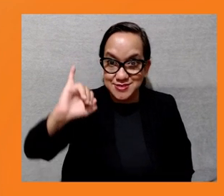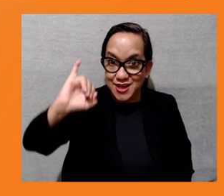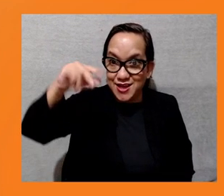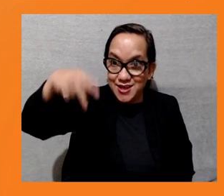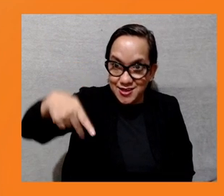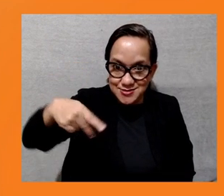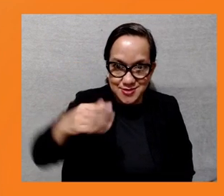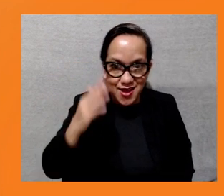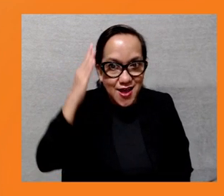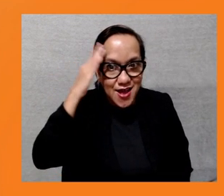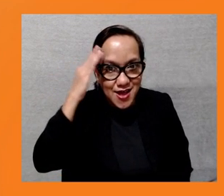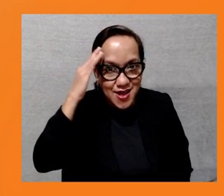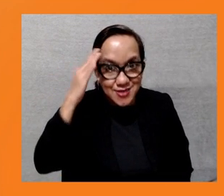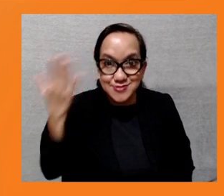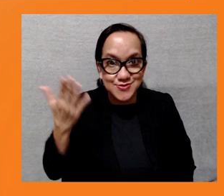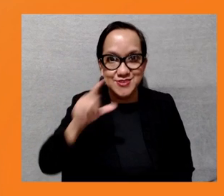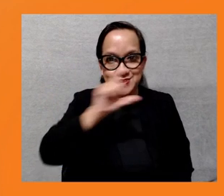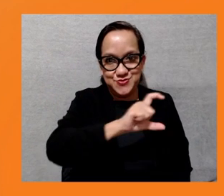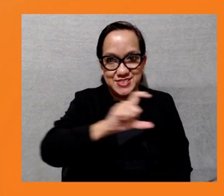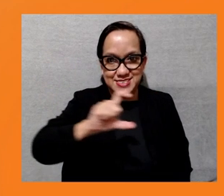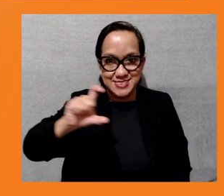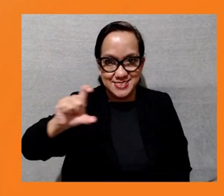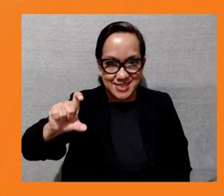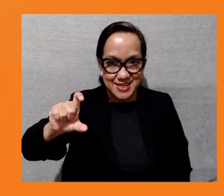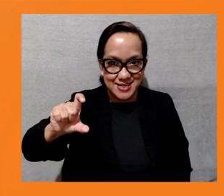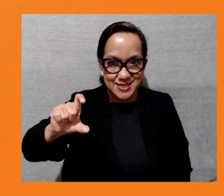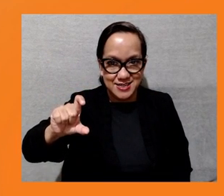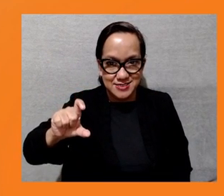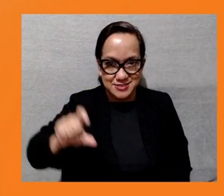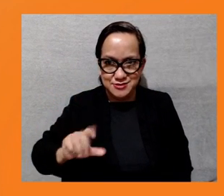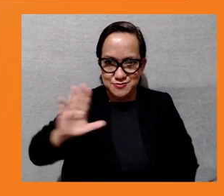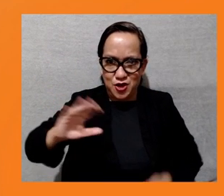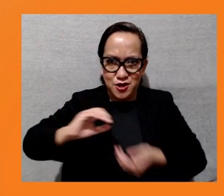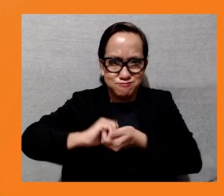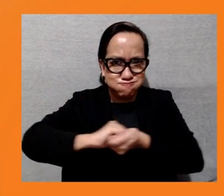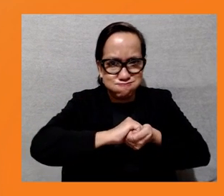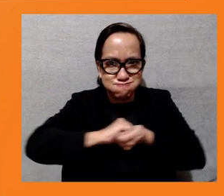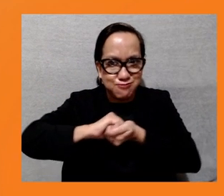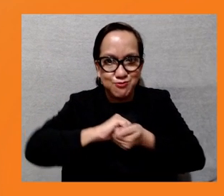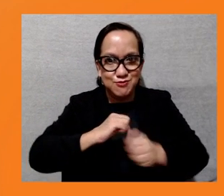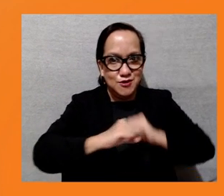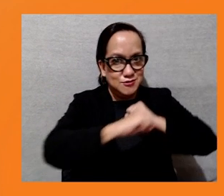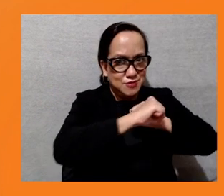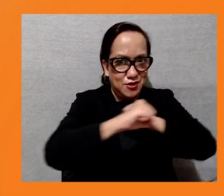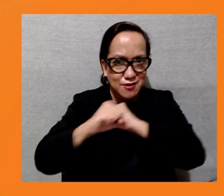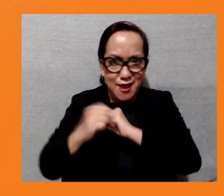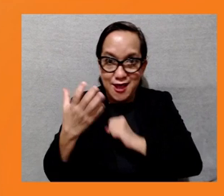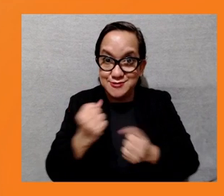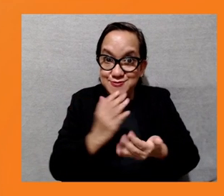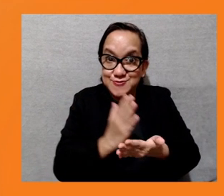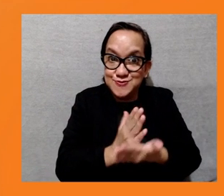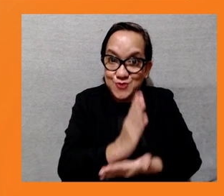INVOLAG has been actively championing the rights of the indigenous Magar community in the ADB-funded Tanaho Hydropower project,